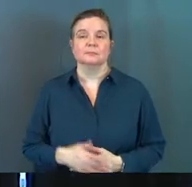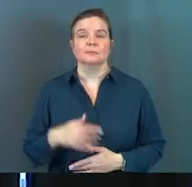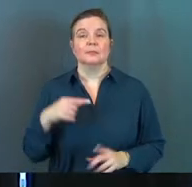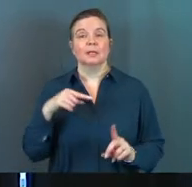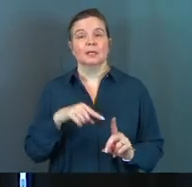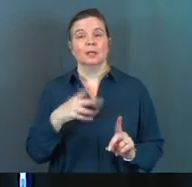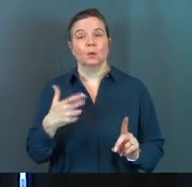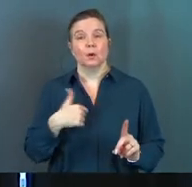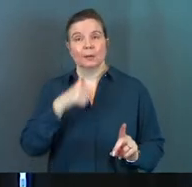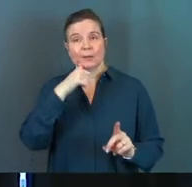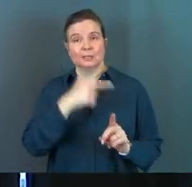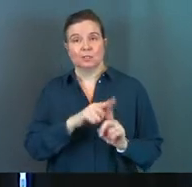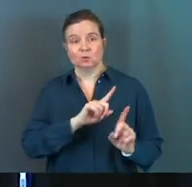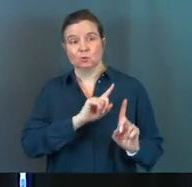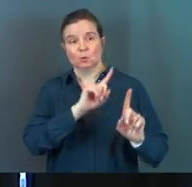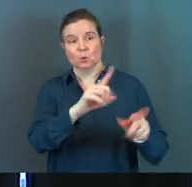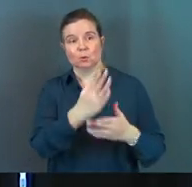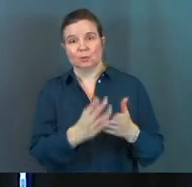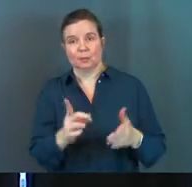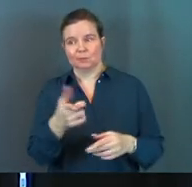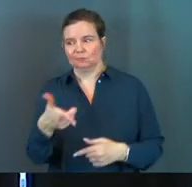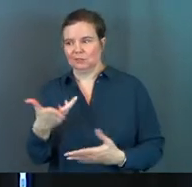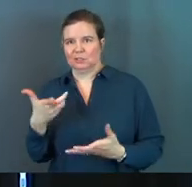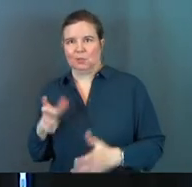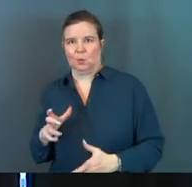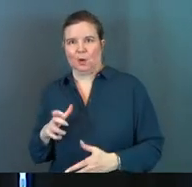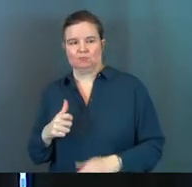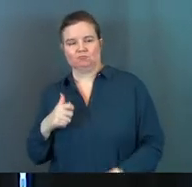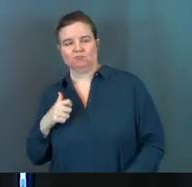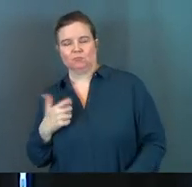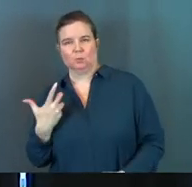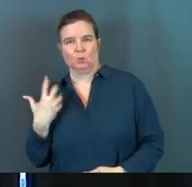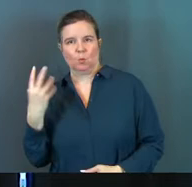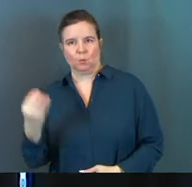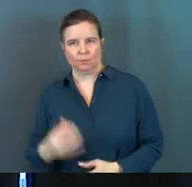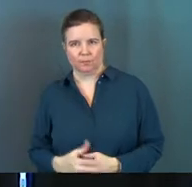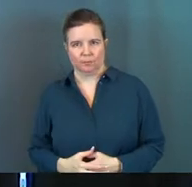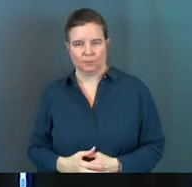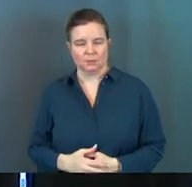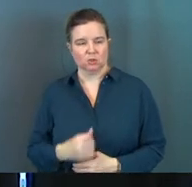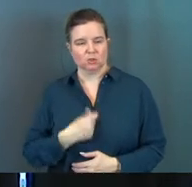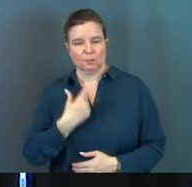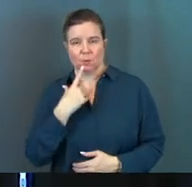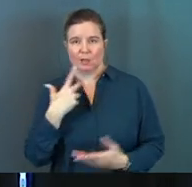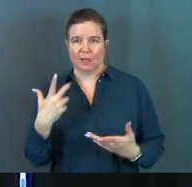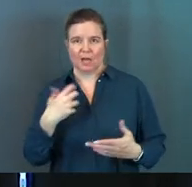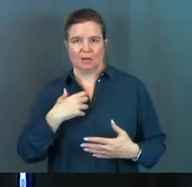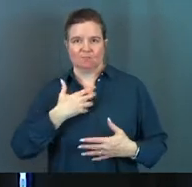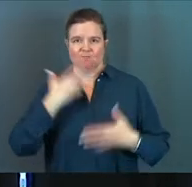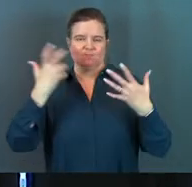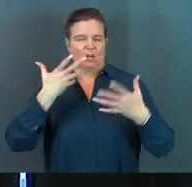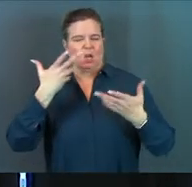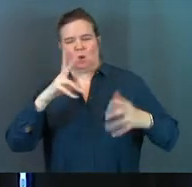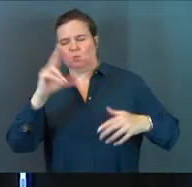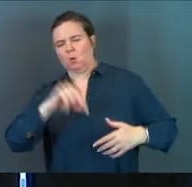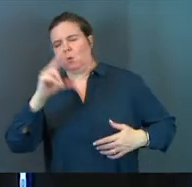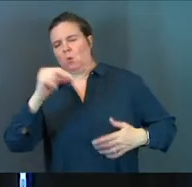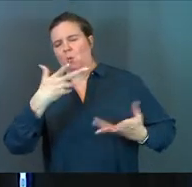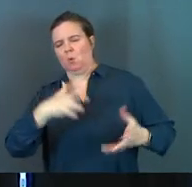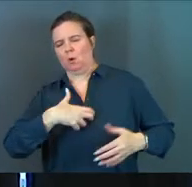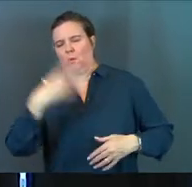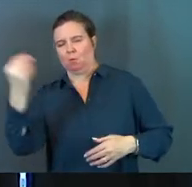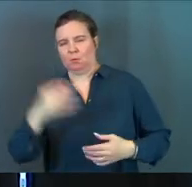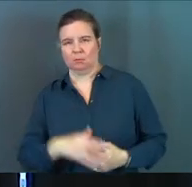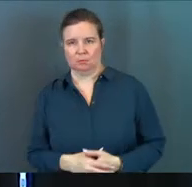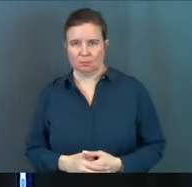And he wanted my sister to go somewhere. She did not want to go. She expressed it with a lot of volume that she did not want to go.